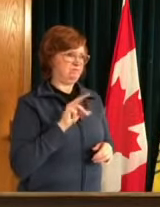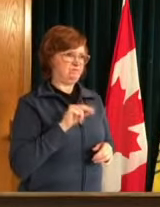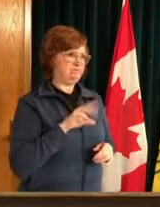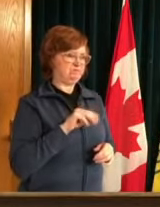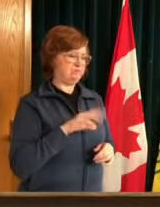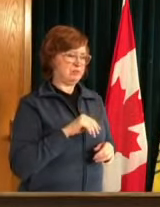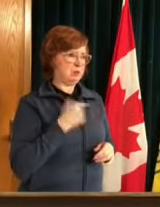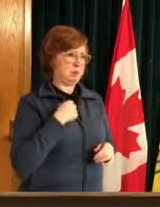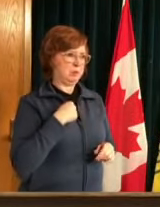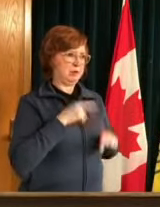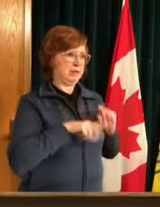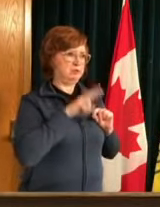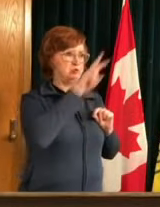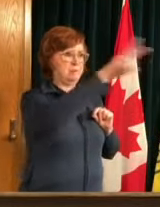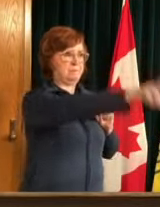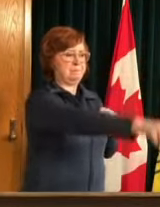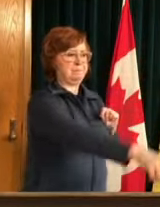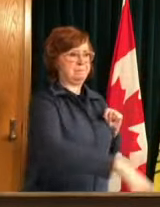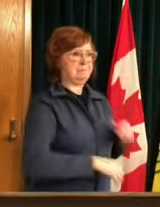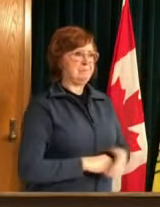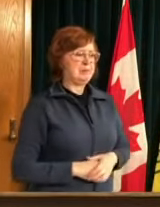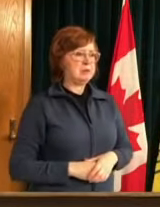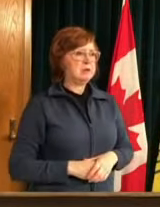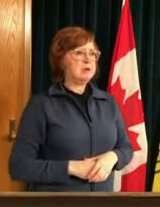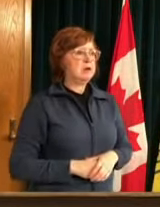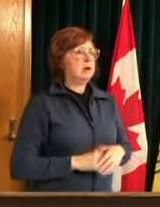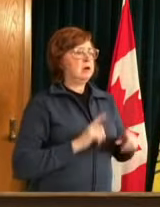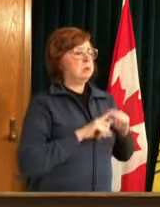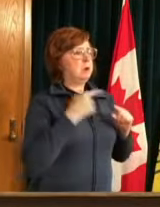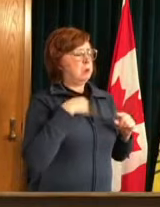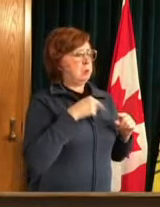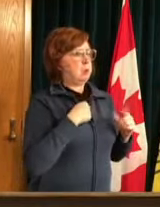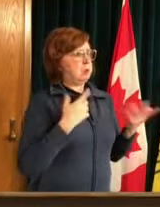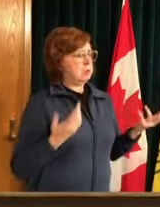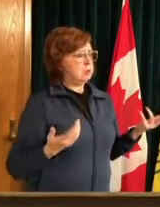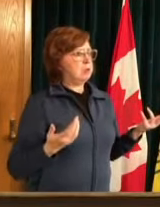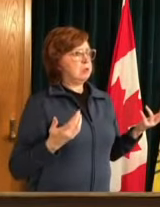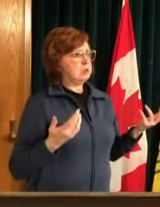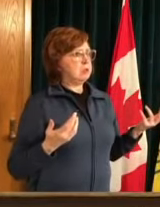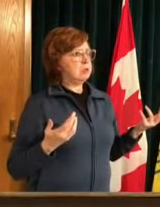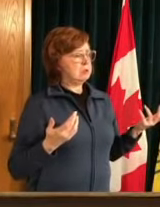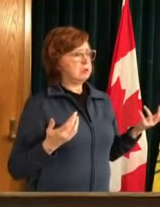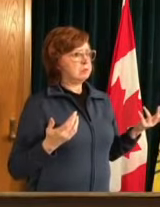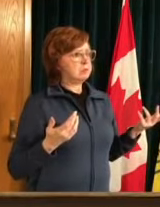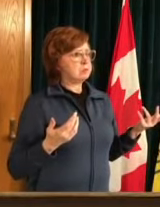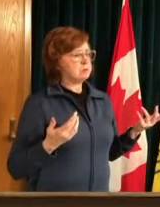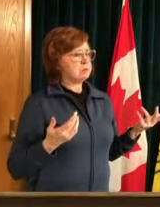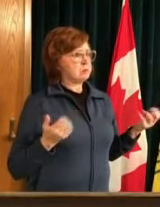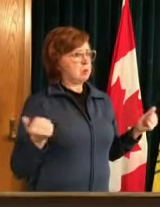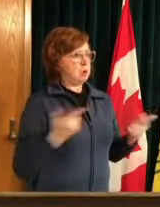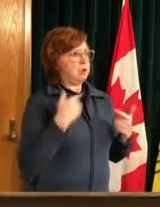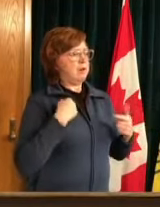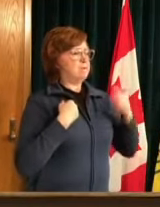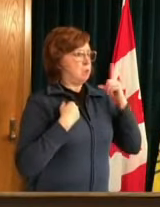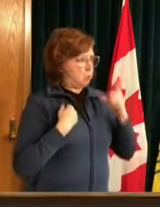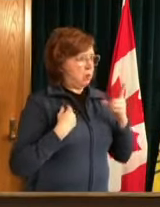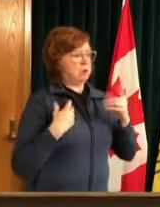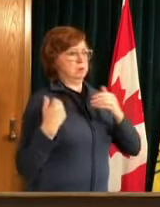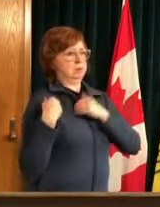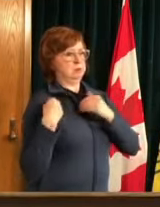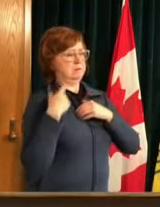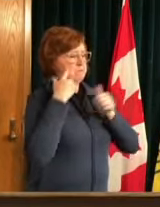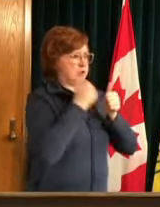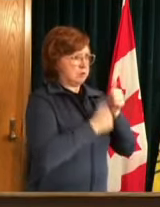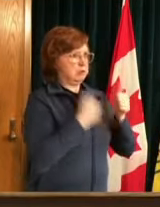jobs to do in the here and now as all of us as as individual residents of the province and uh the first the first job we have to do i would put forward